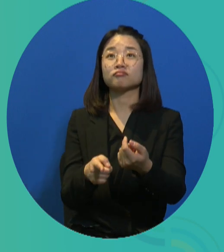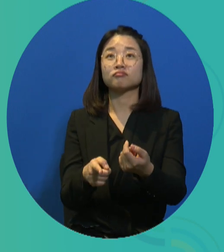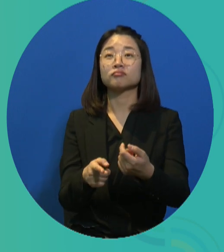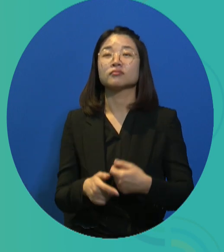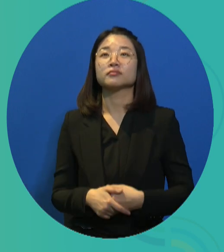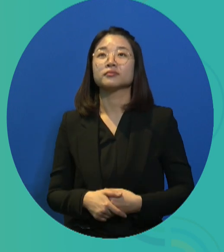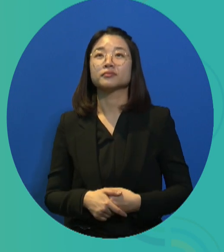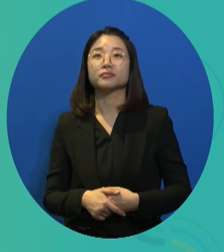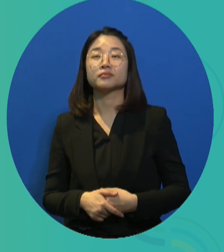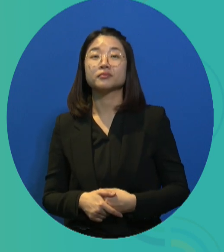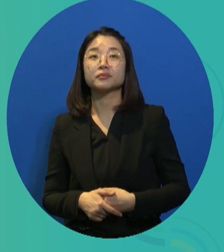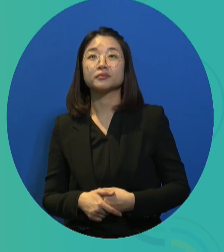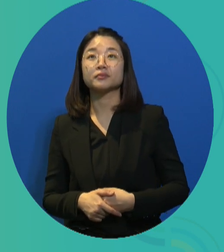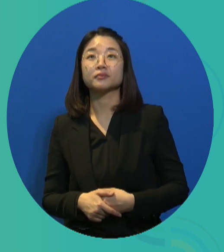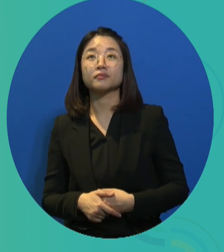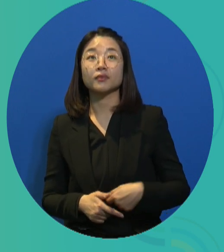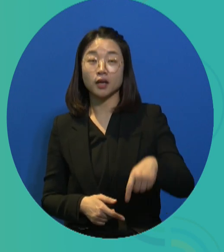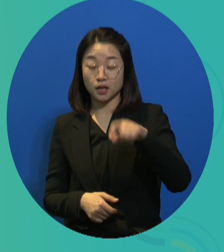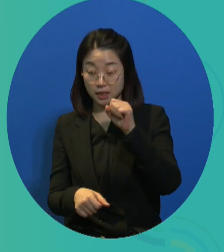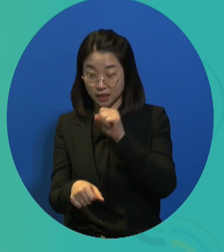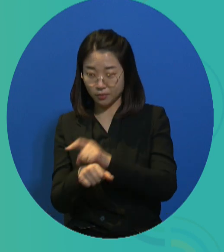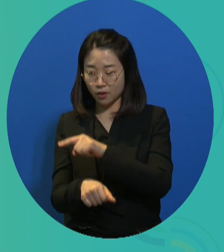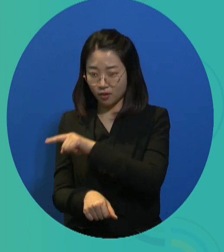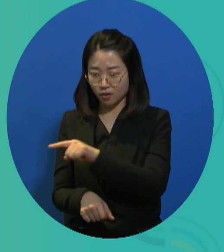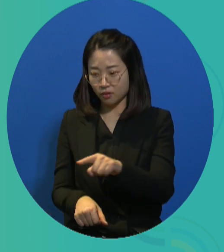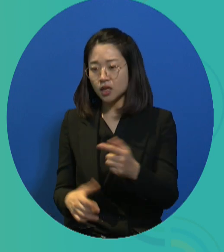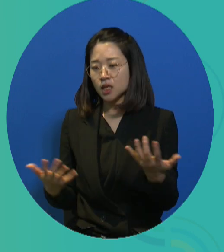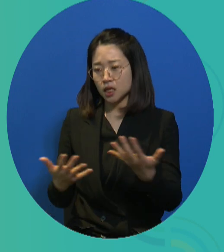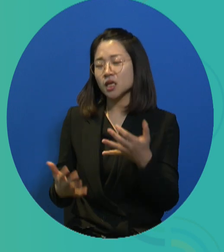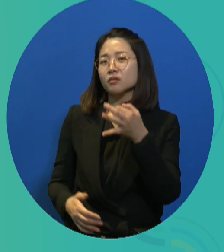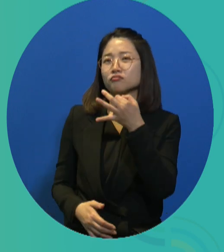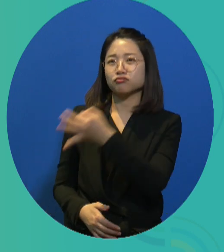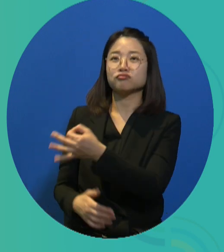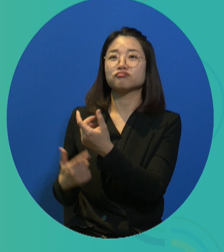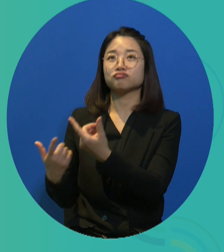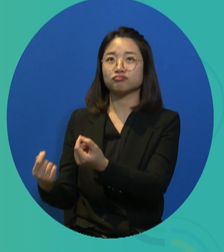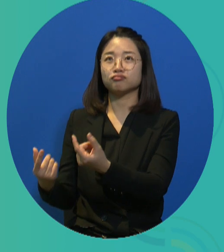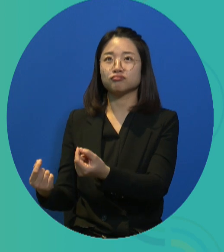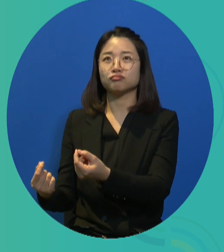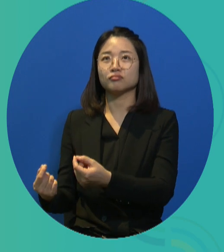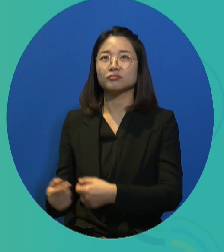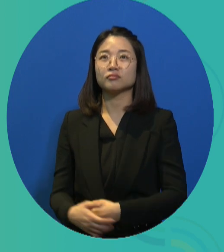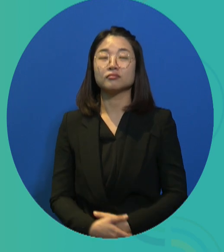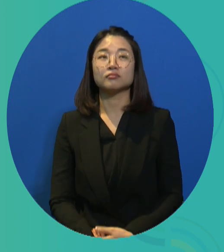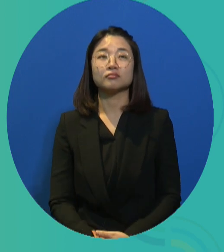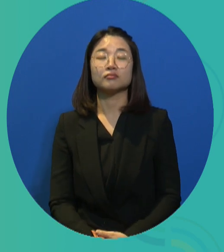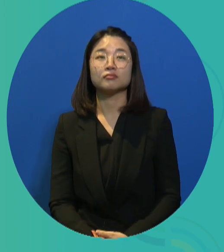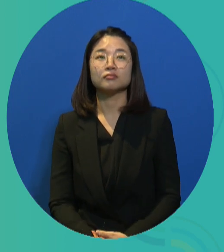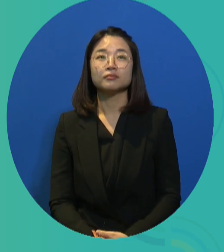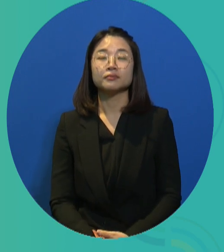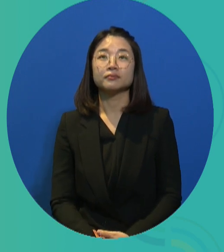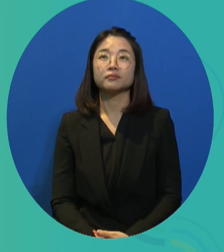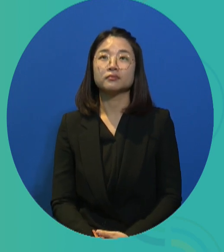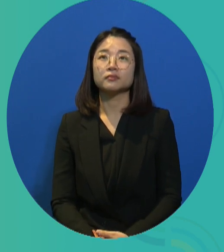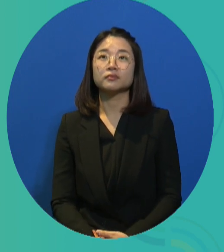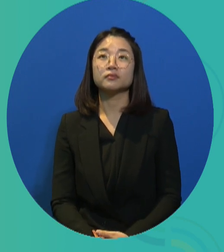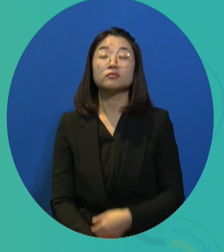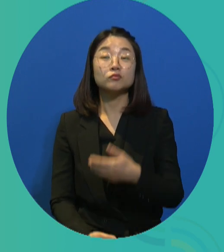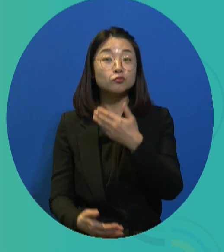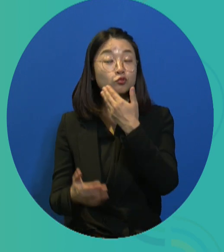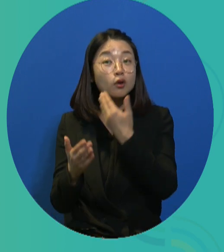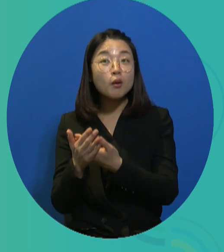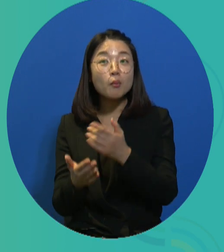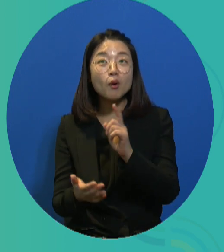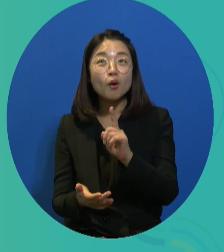artistic activity. So, as you can see, these three activities, economic, cultural, and political are all already being